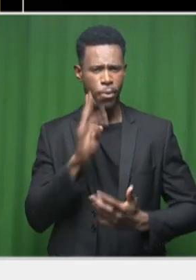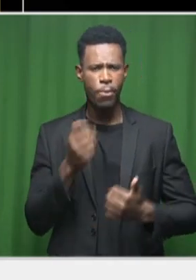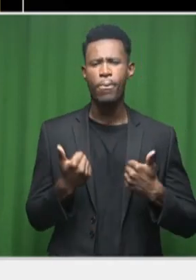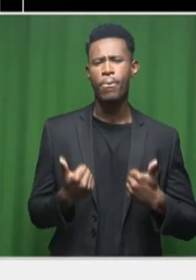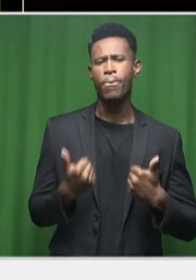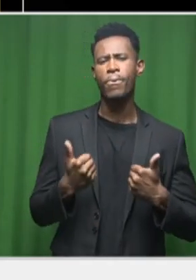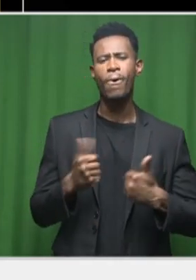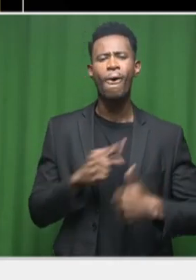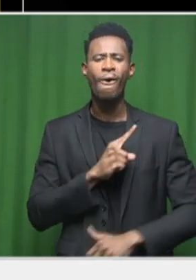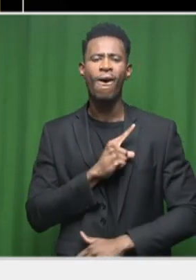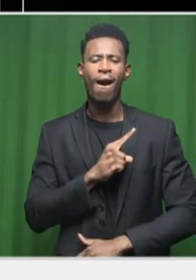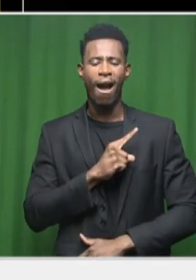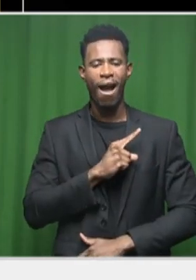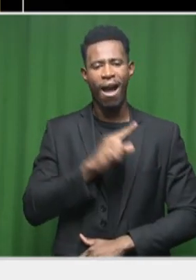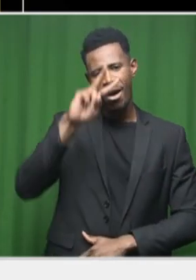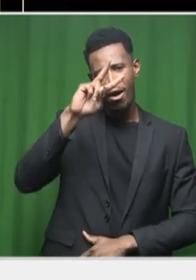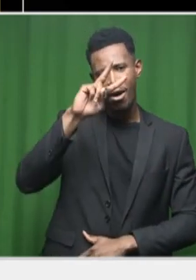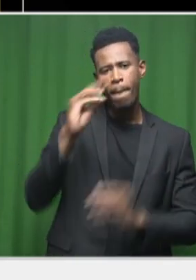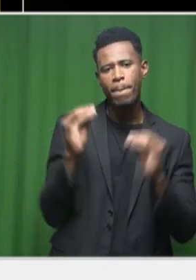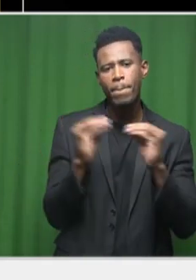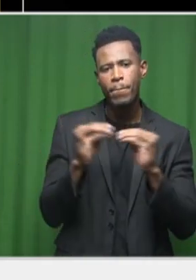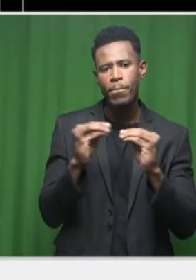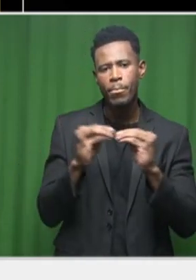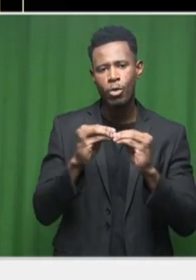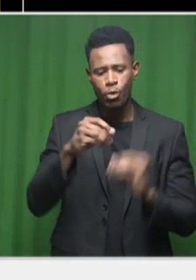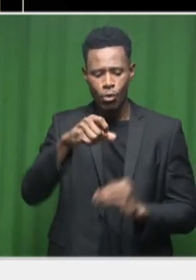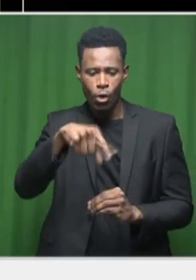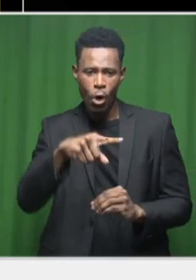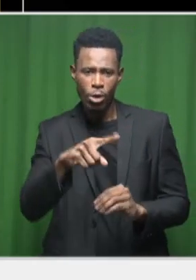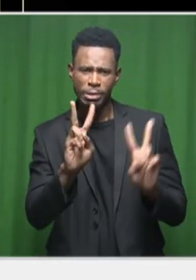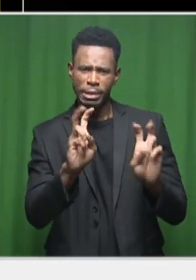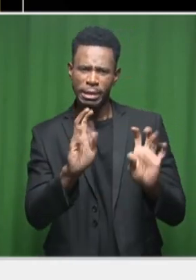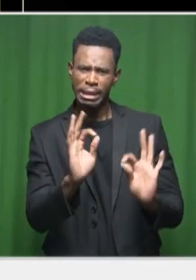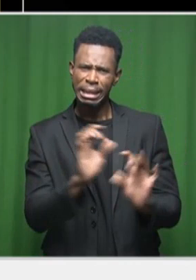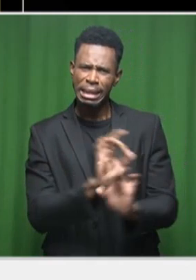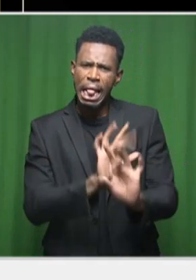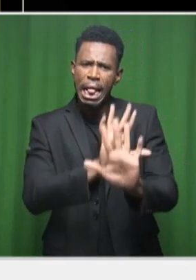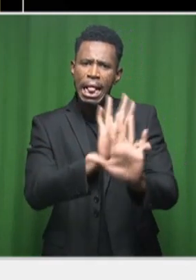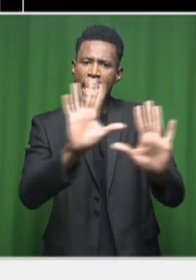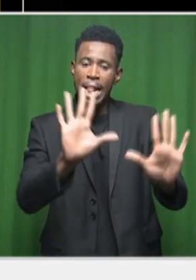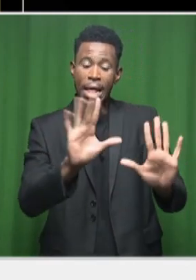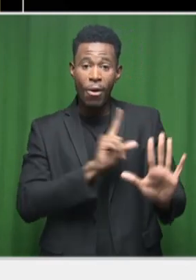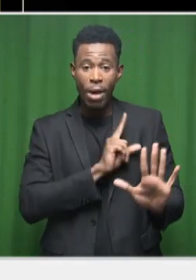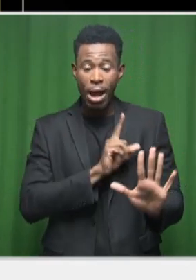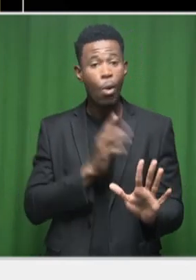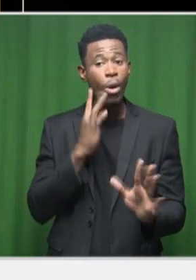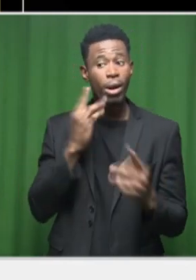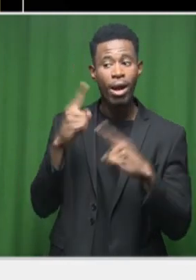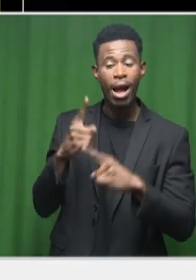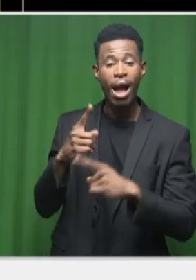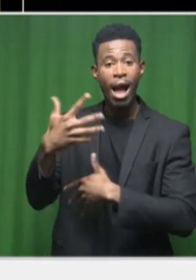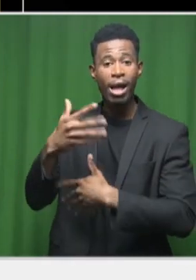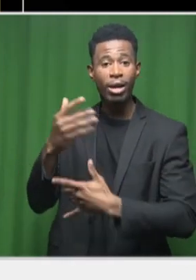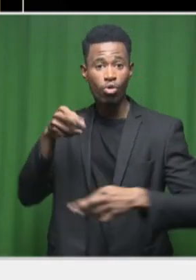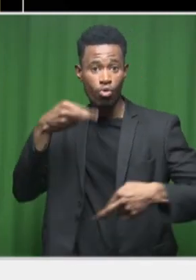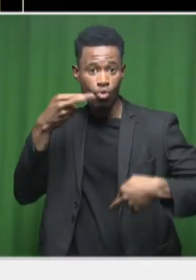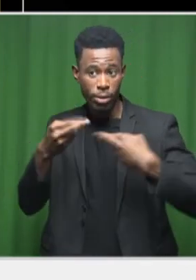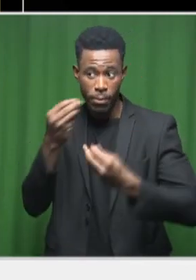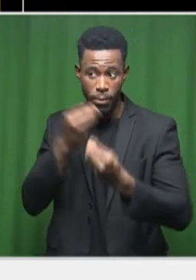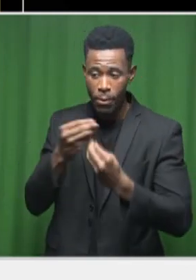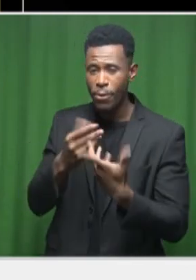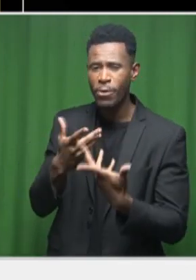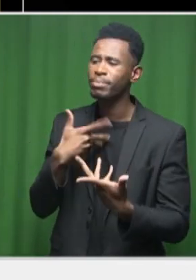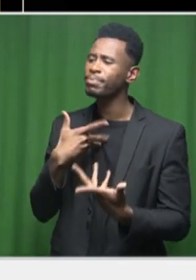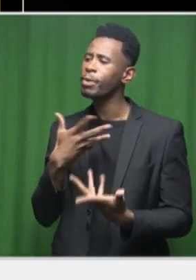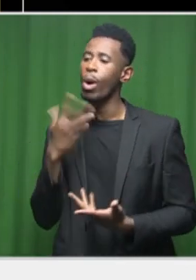Drop status, where you would proudly ask not for bottled water, but tap water, even when you went to eat out. Do you